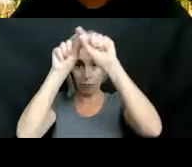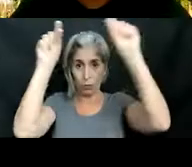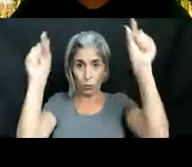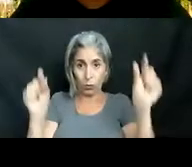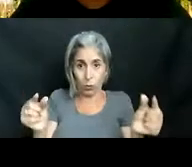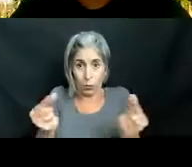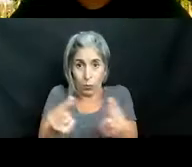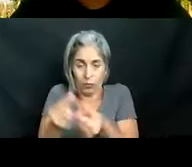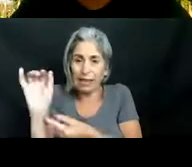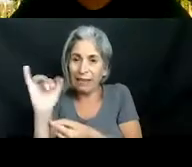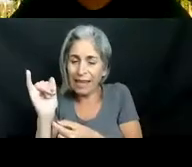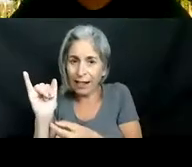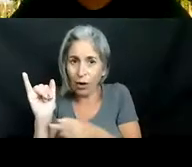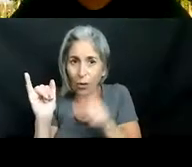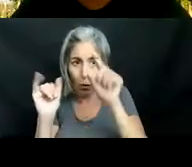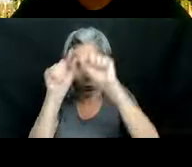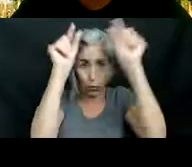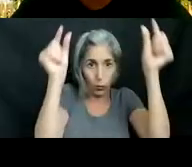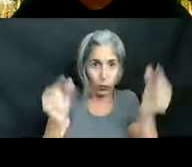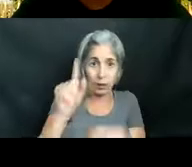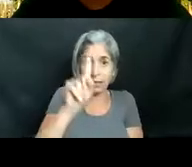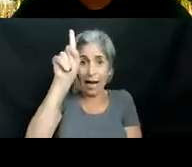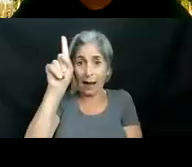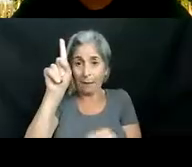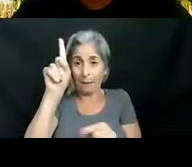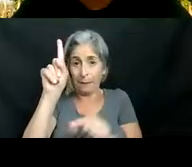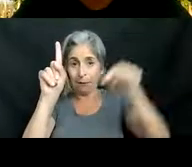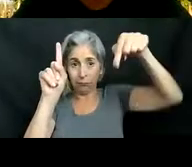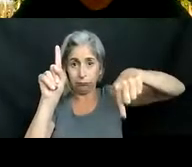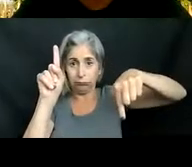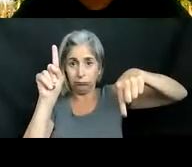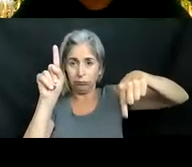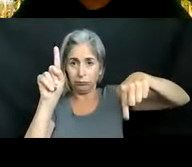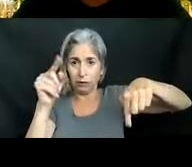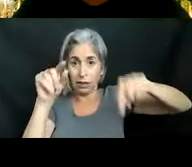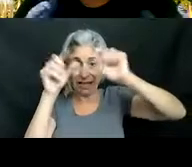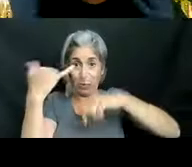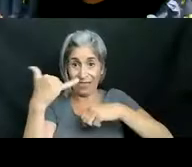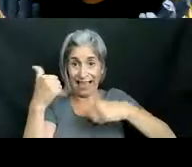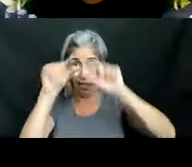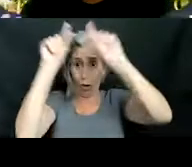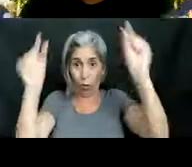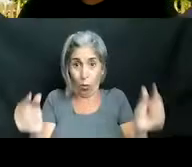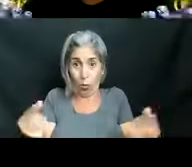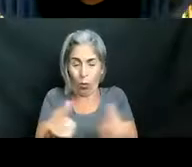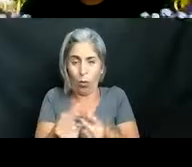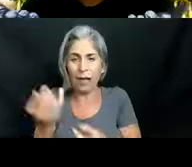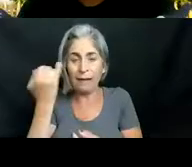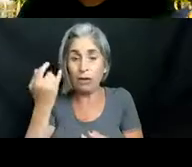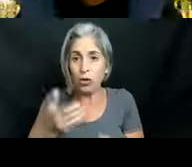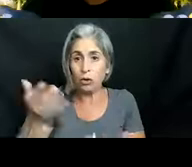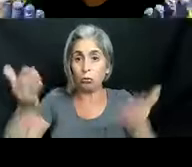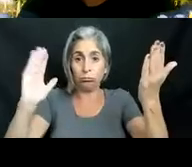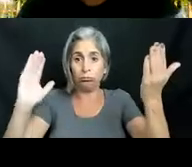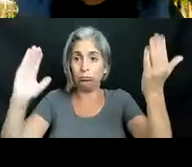second from the left in that top row right here and then the second from the right in that bottom row and if you held those two lionfish up right